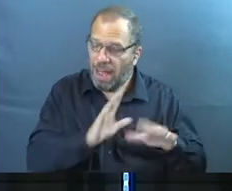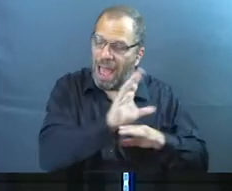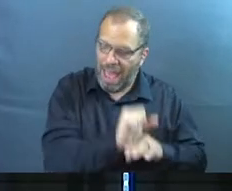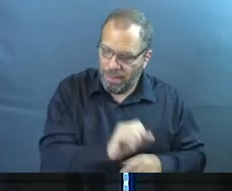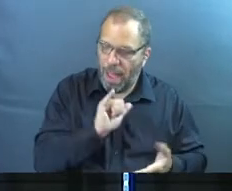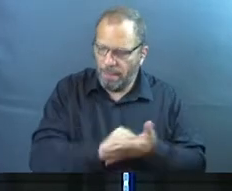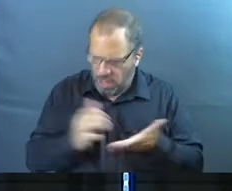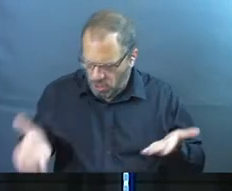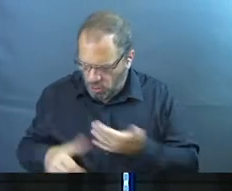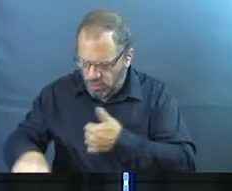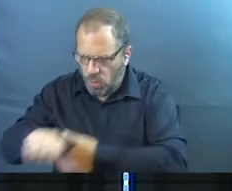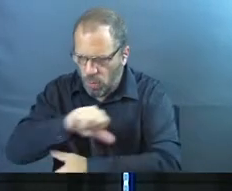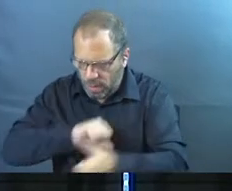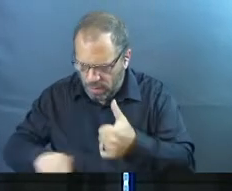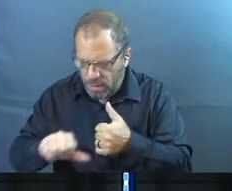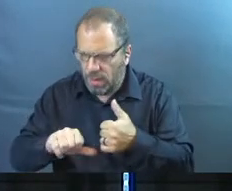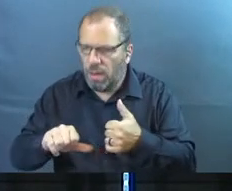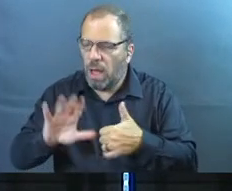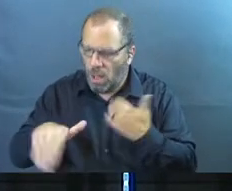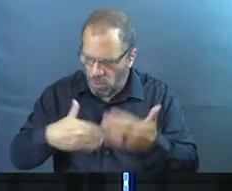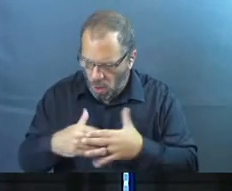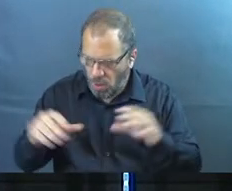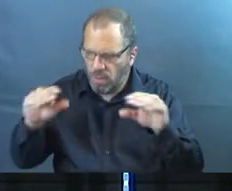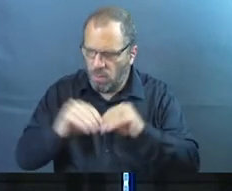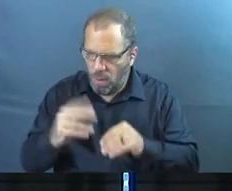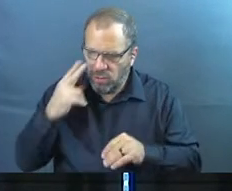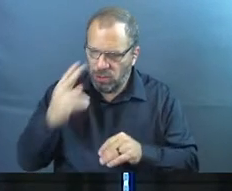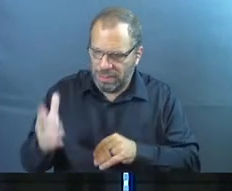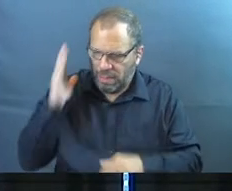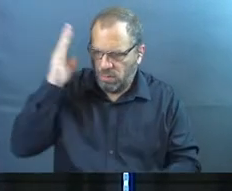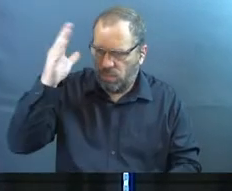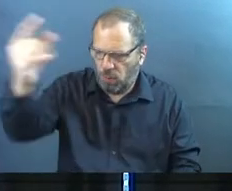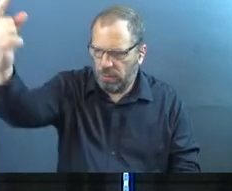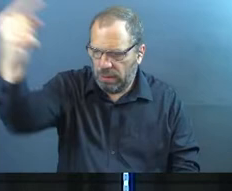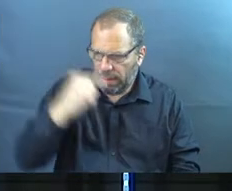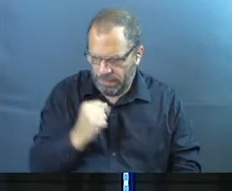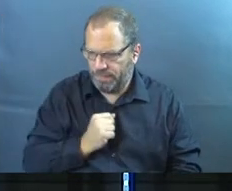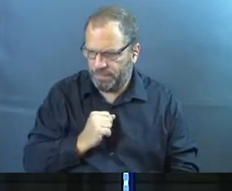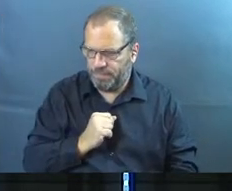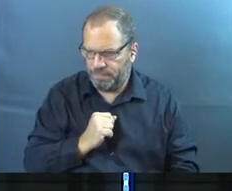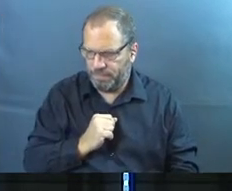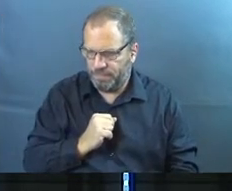the habit of doing, but encouraging one another, and all the more as you see the day approaching.